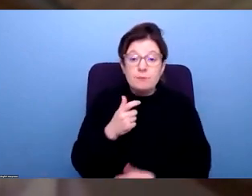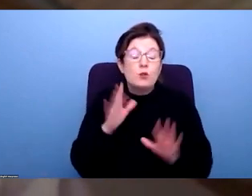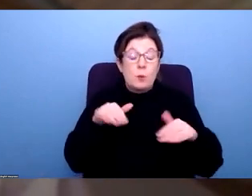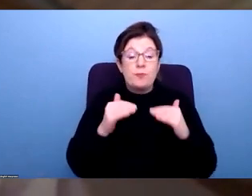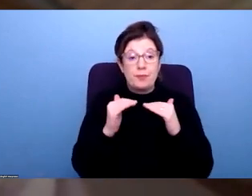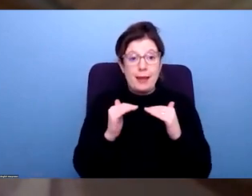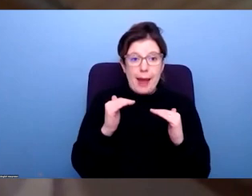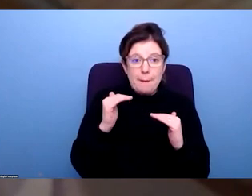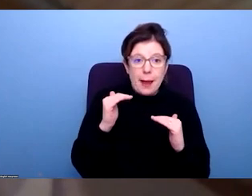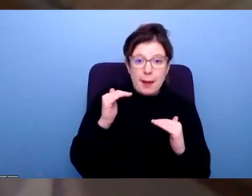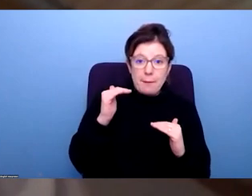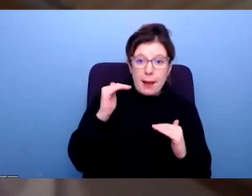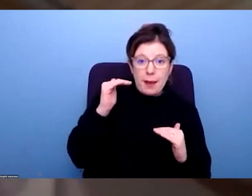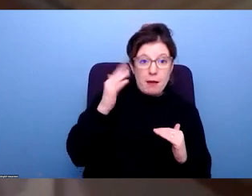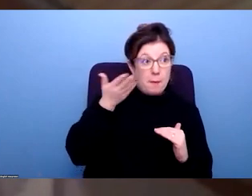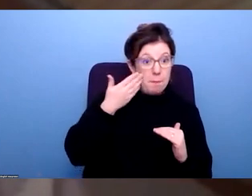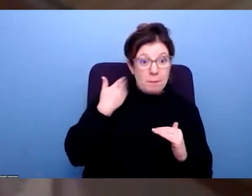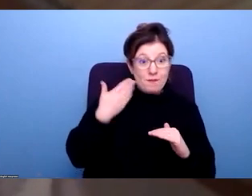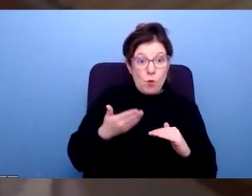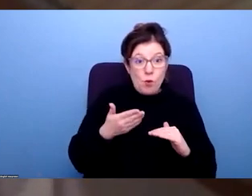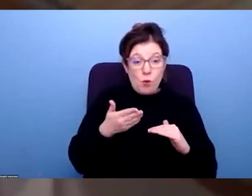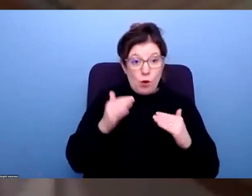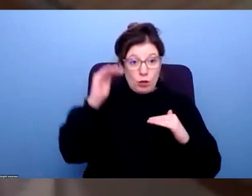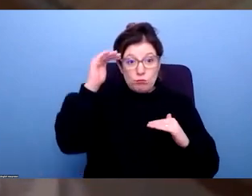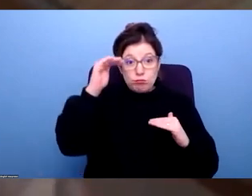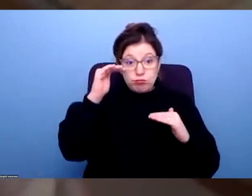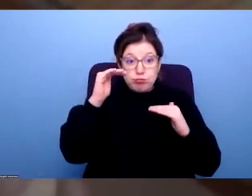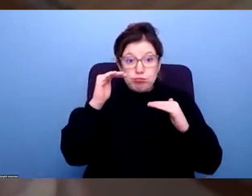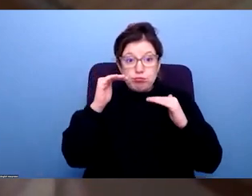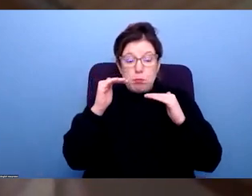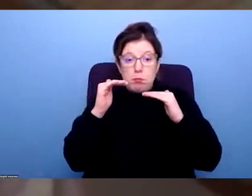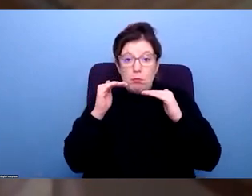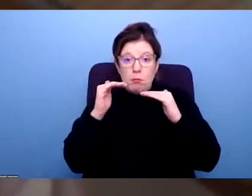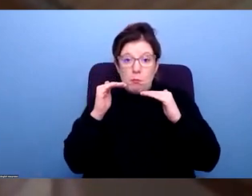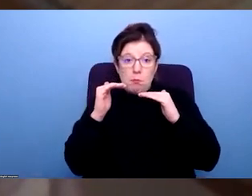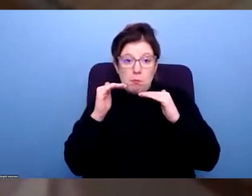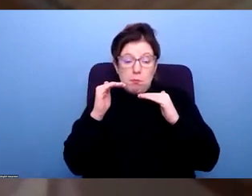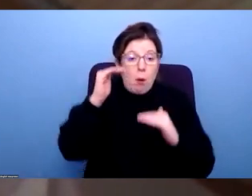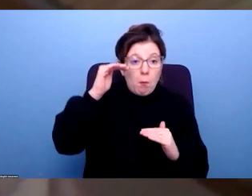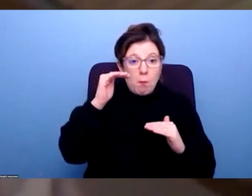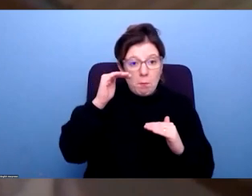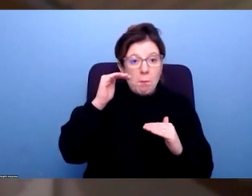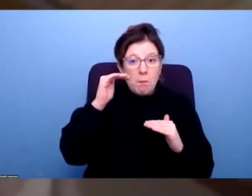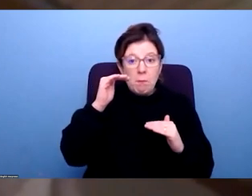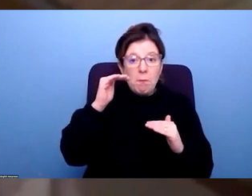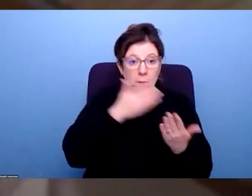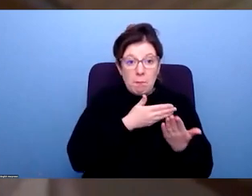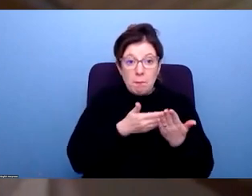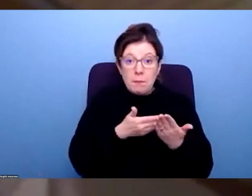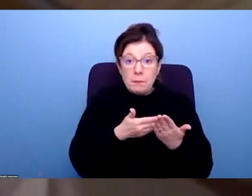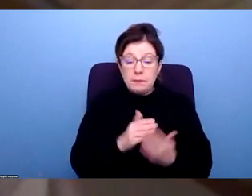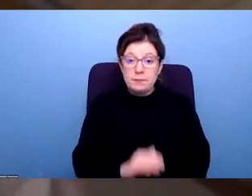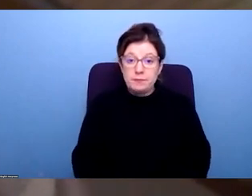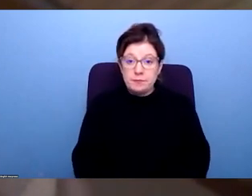gap is widening when it's been narrowing over recent years. It's been far too wide, but it has been narrowing over recent years. It's now